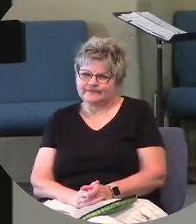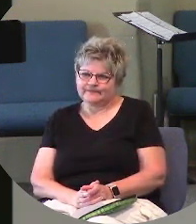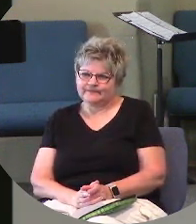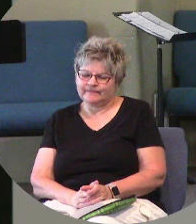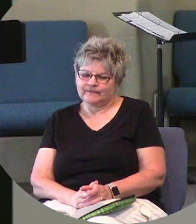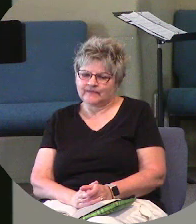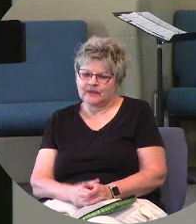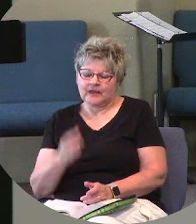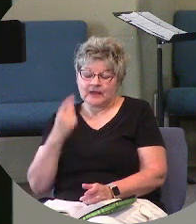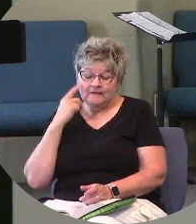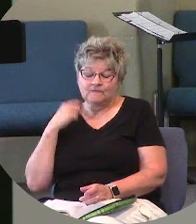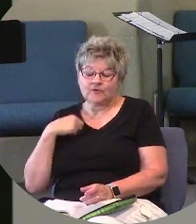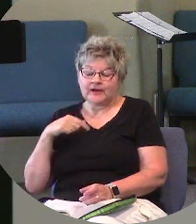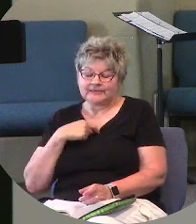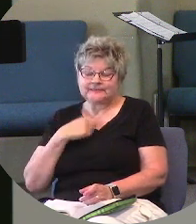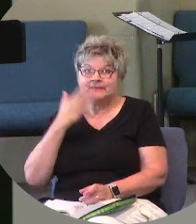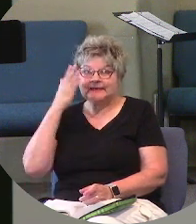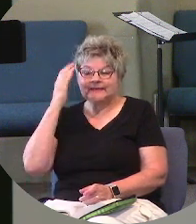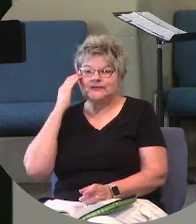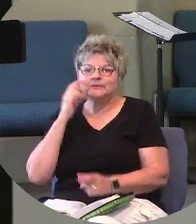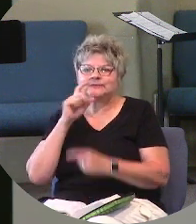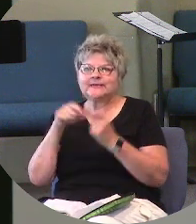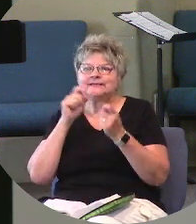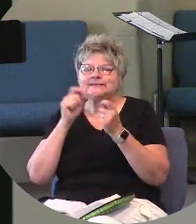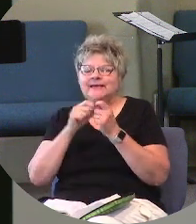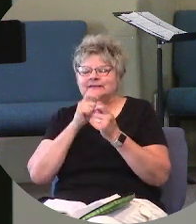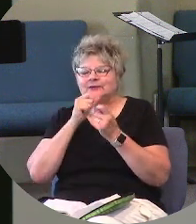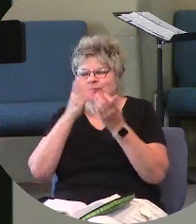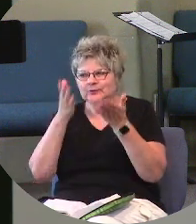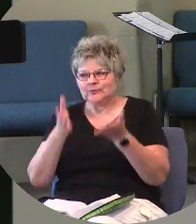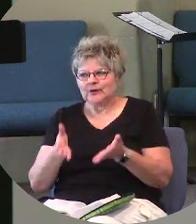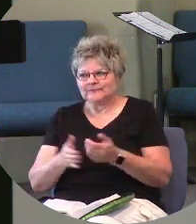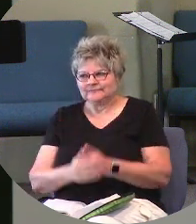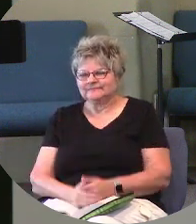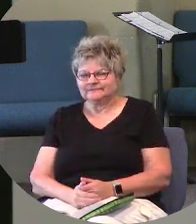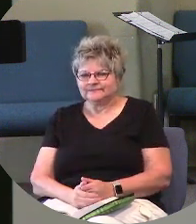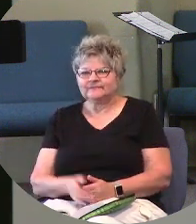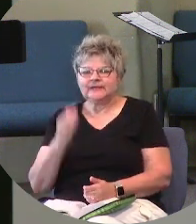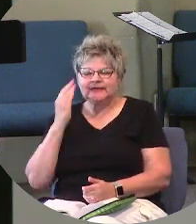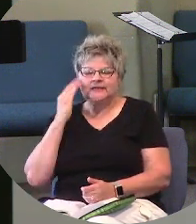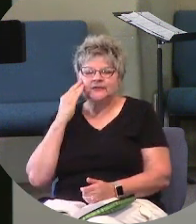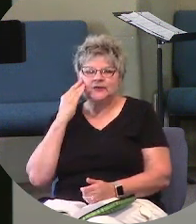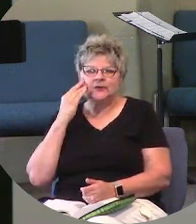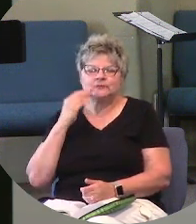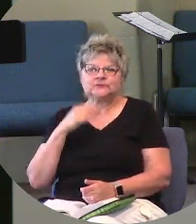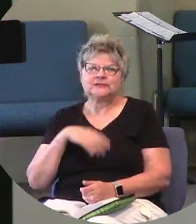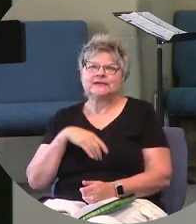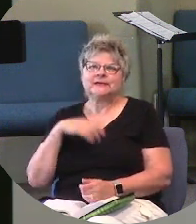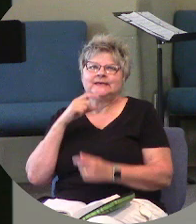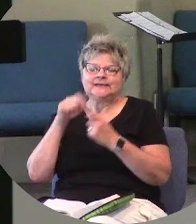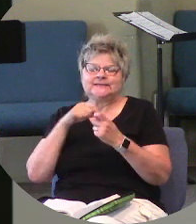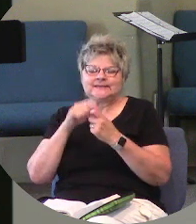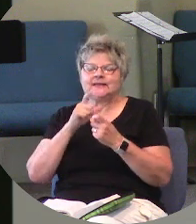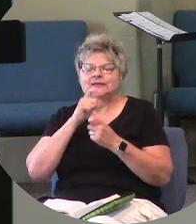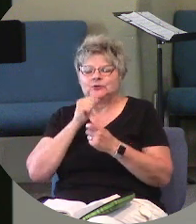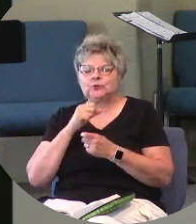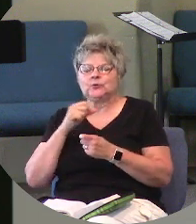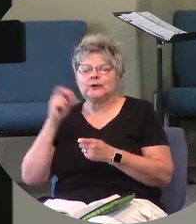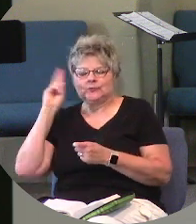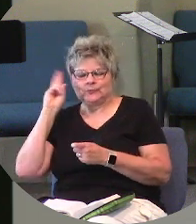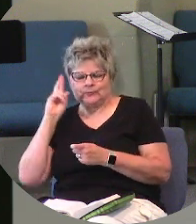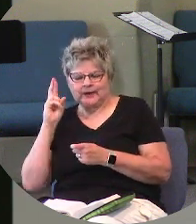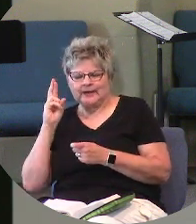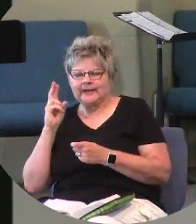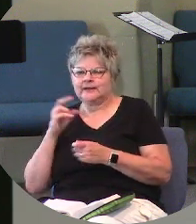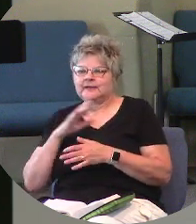For us, he knows exactly who you are. He knows exactly who Rayleigh Shirley is. He knows all of